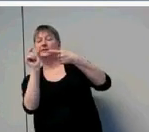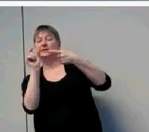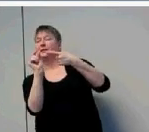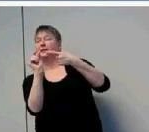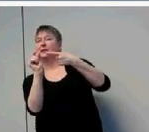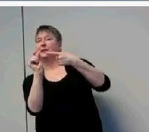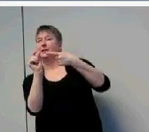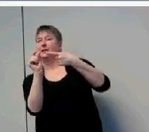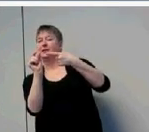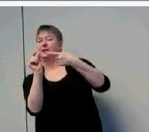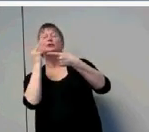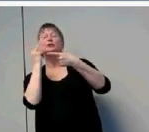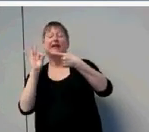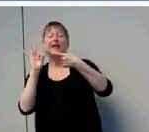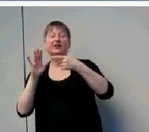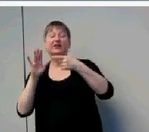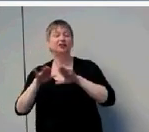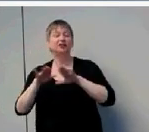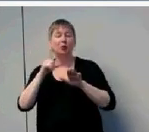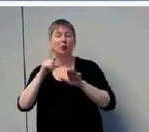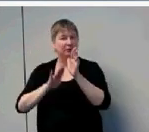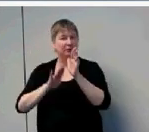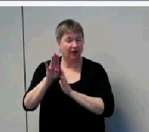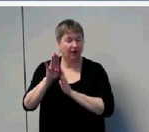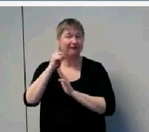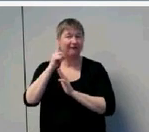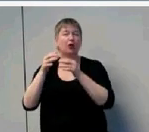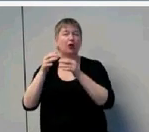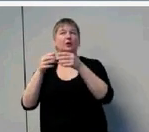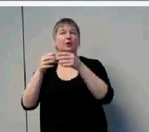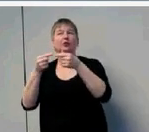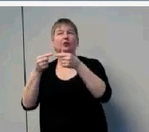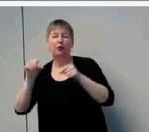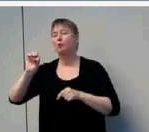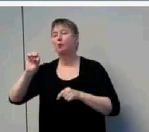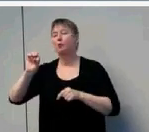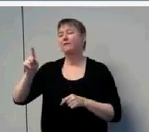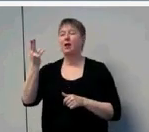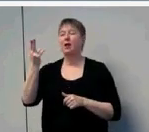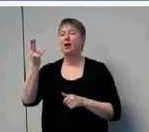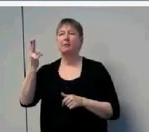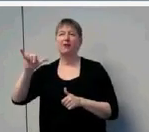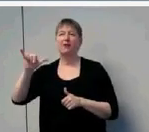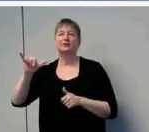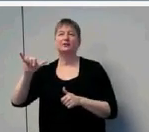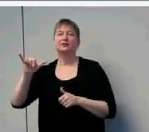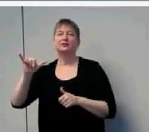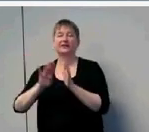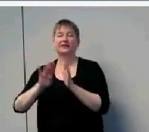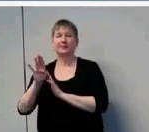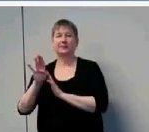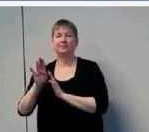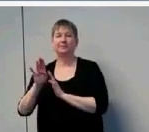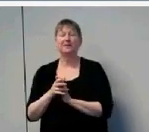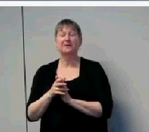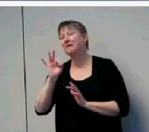children were faring in their grammatical or morphological development. This was kind of a fun